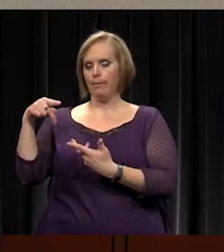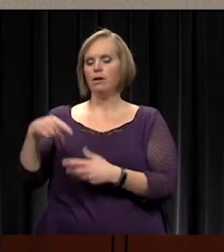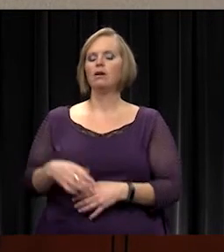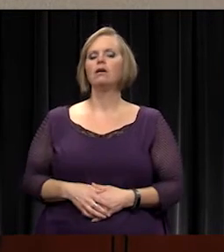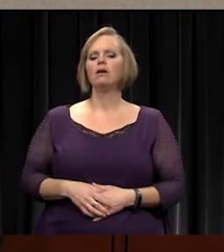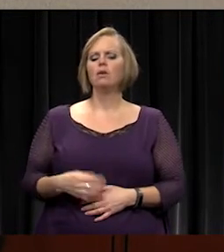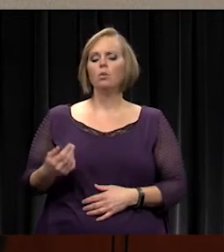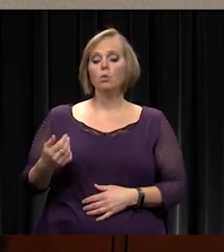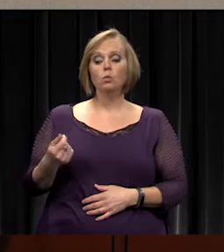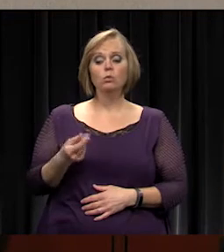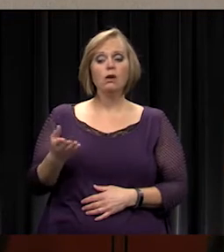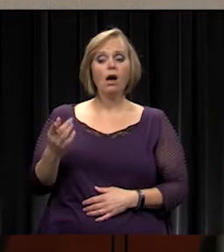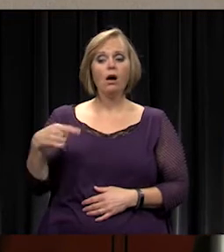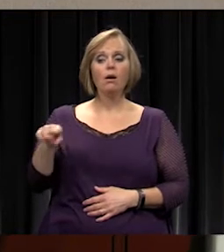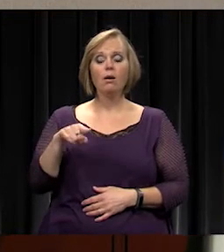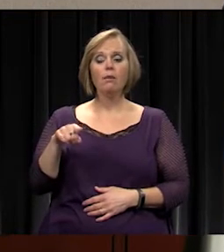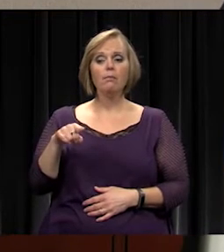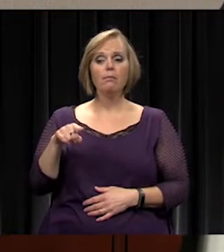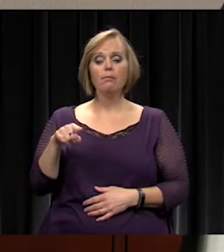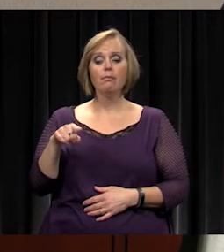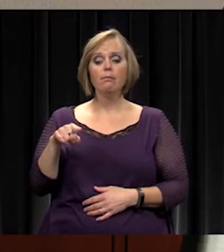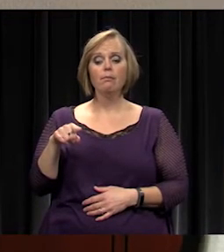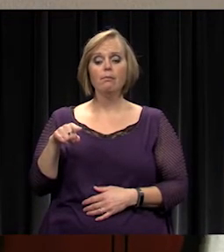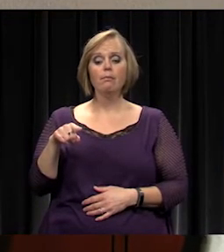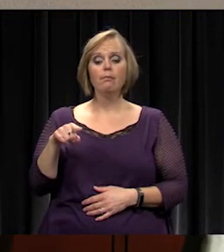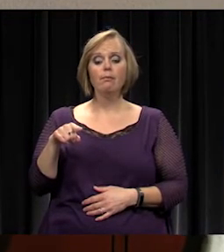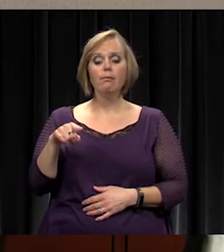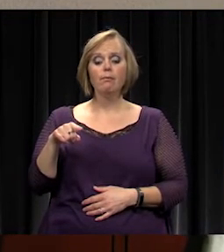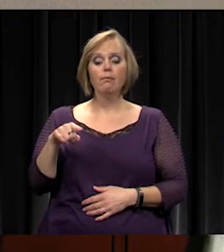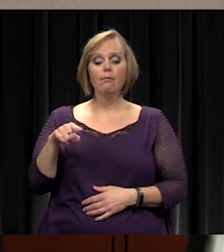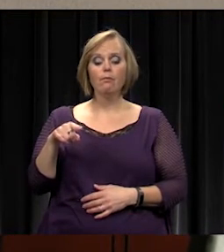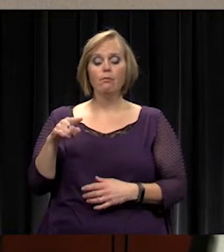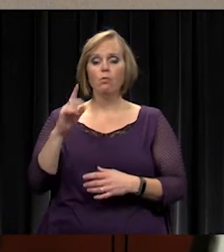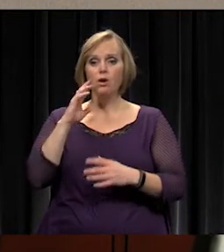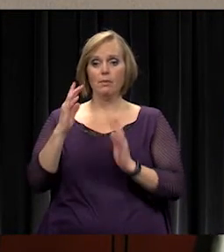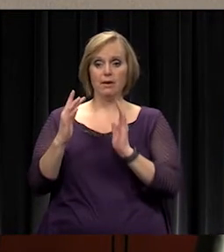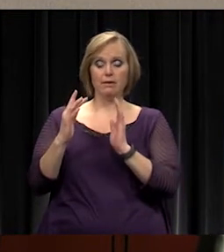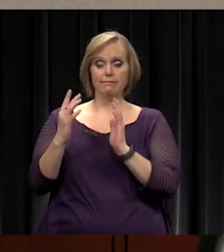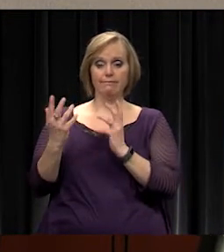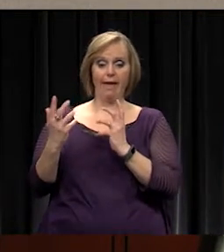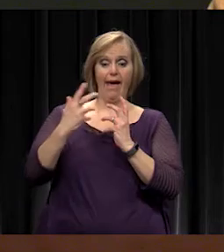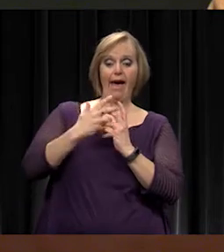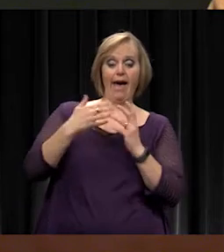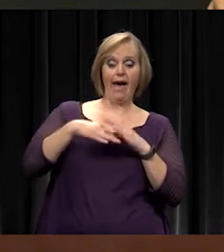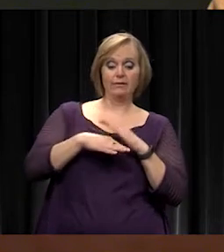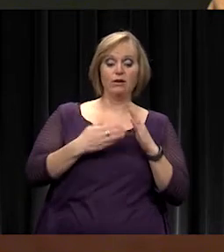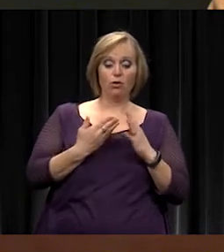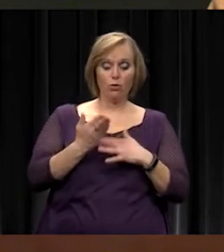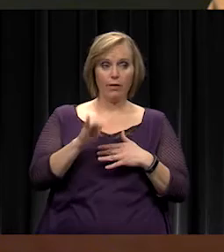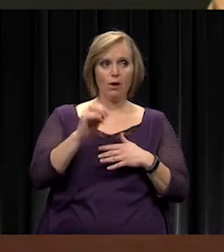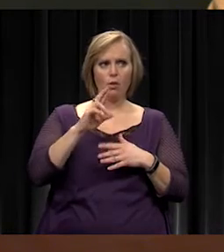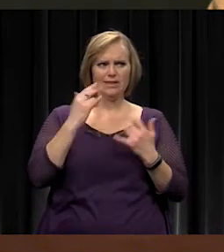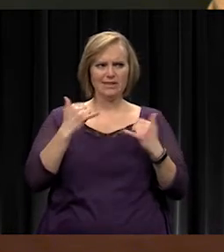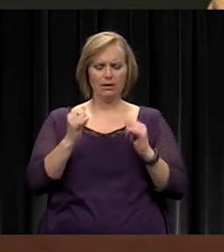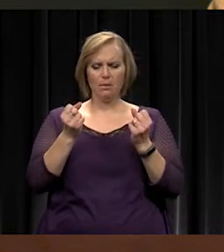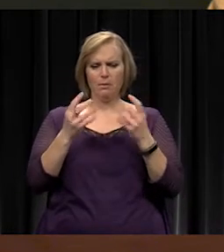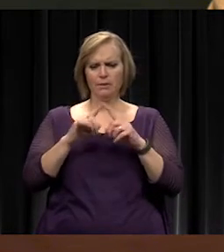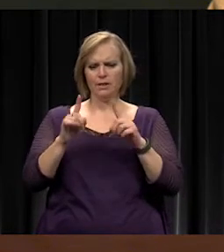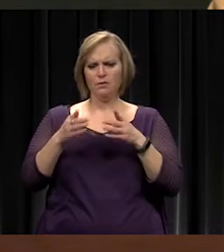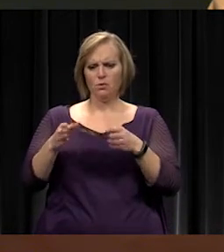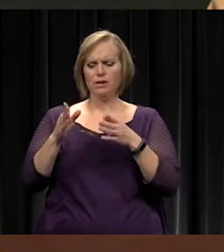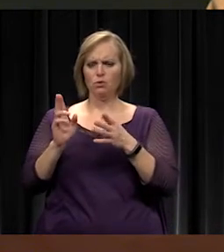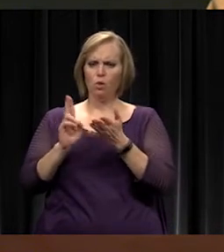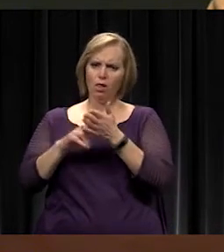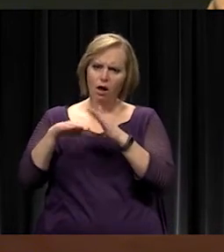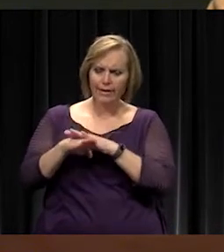those be accessed through this then? Yes. Or are you still going to have to have multiple ways to log in to get the different information and how?